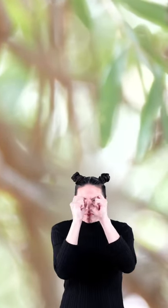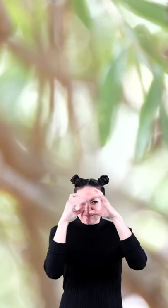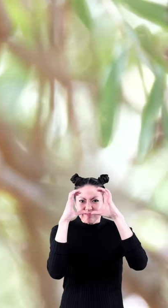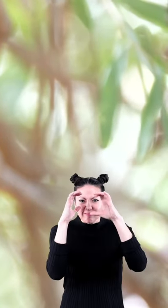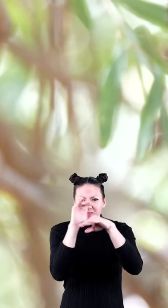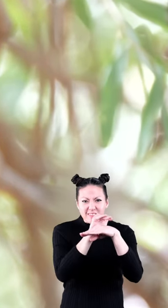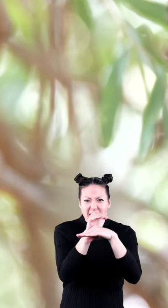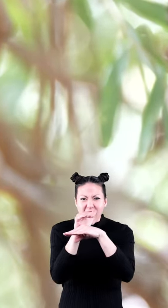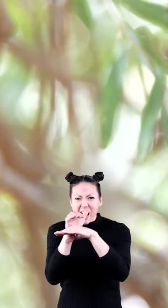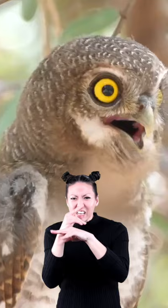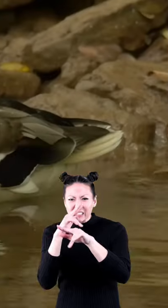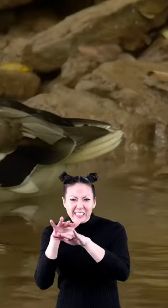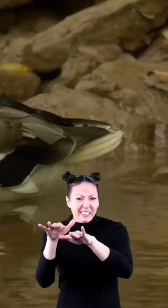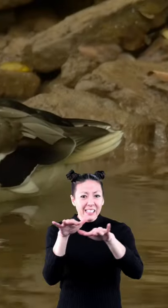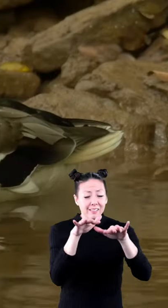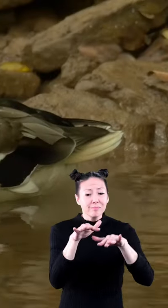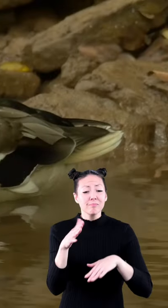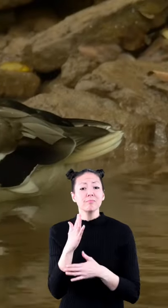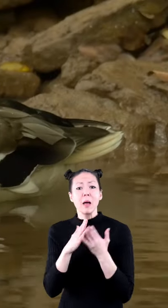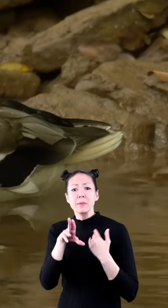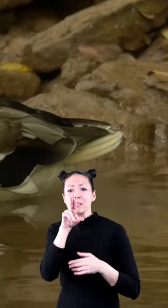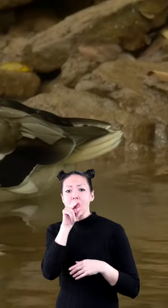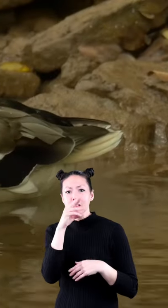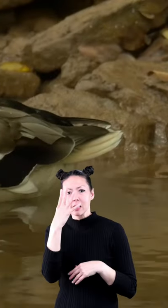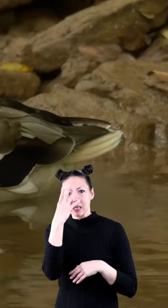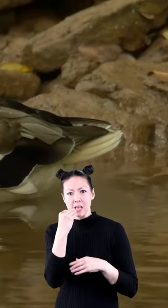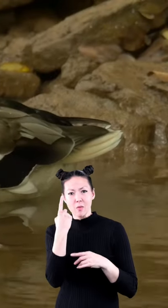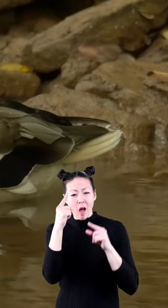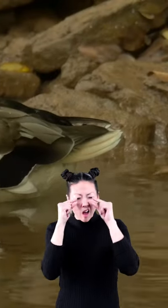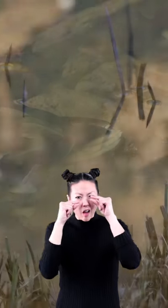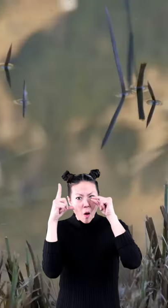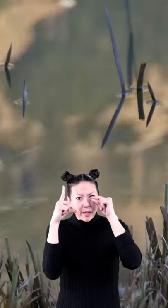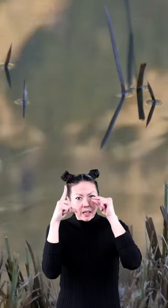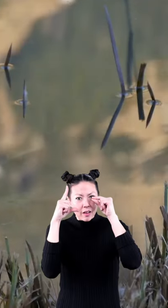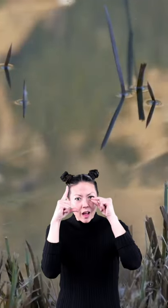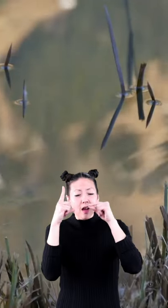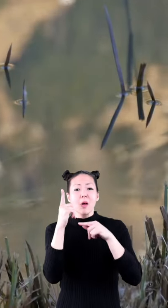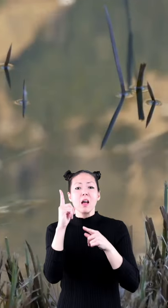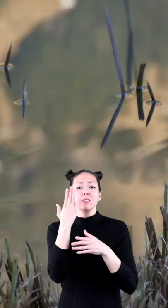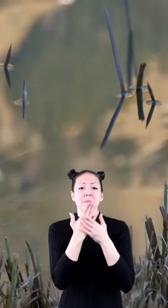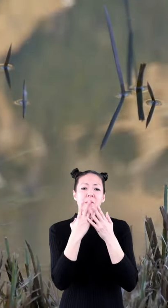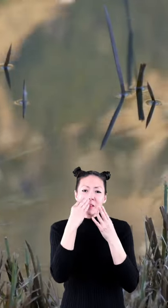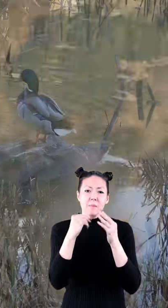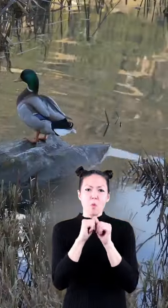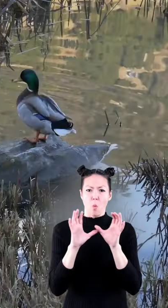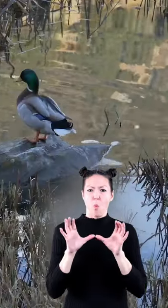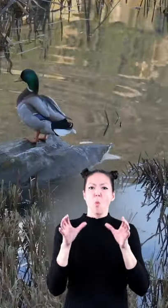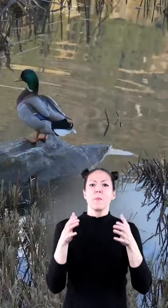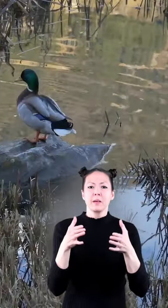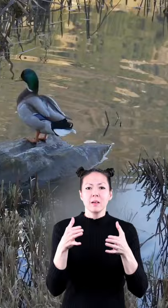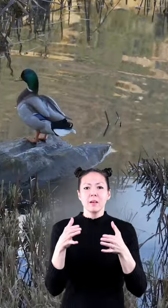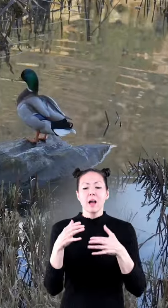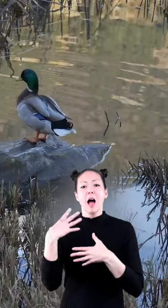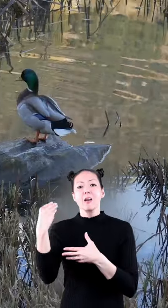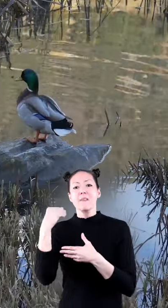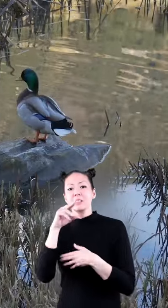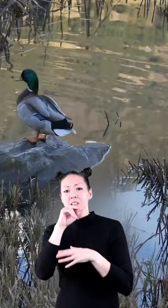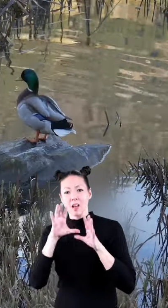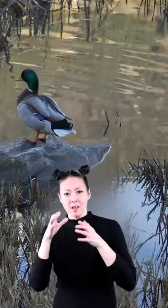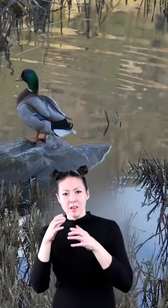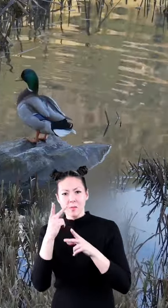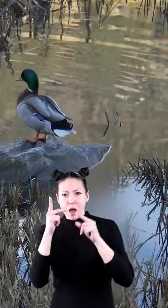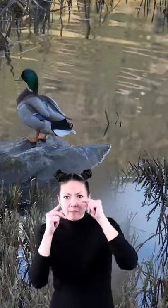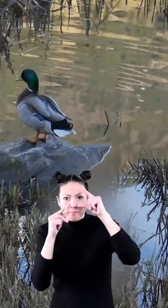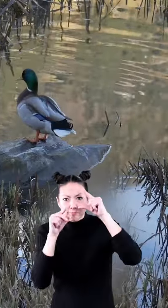hunters some ducks sleep with one eye open when they sleep in groups the ducks on the outside of the